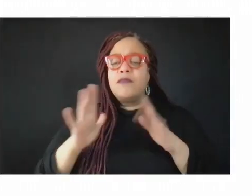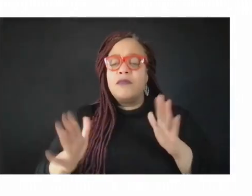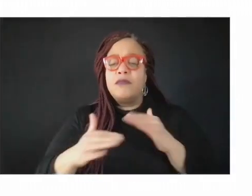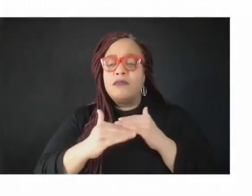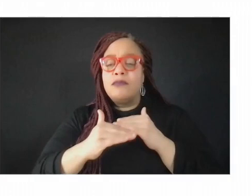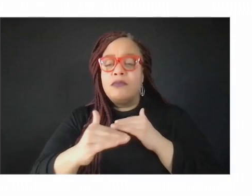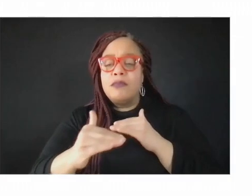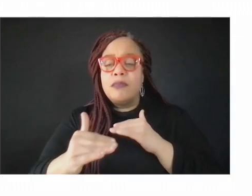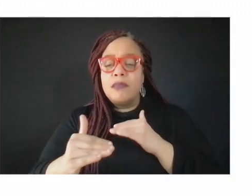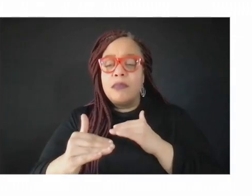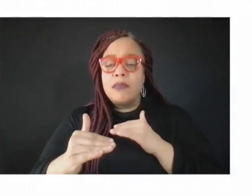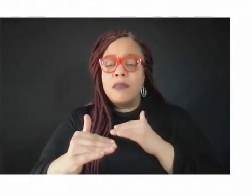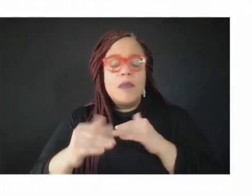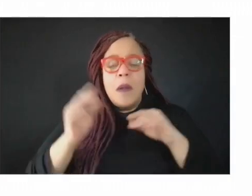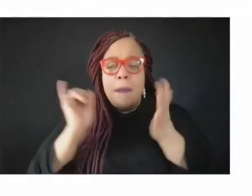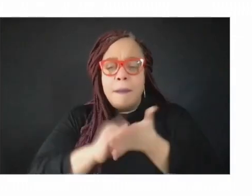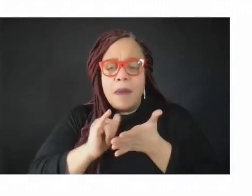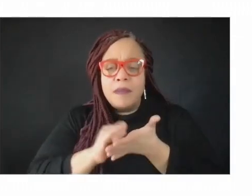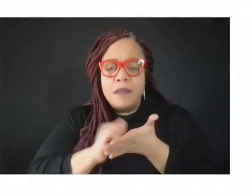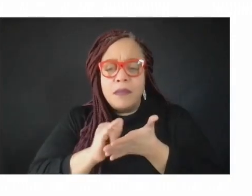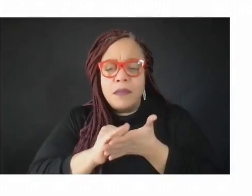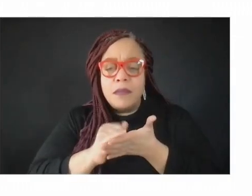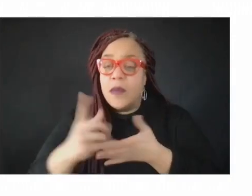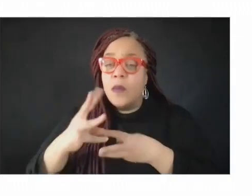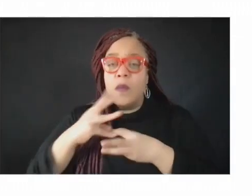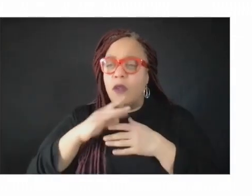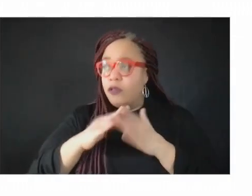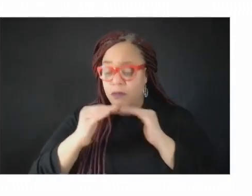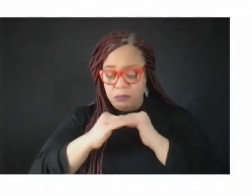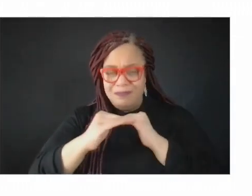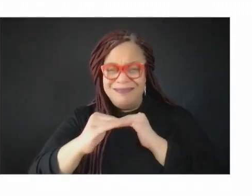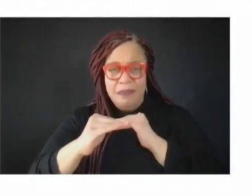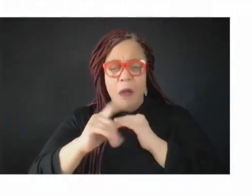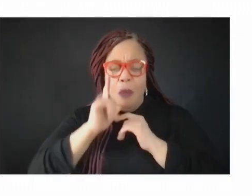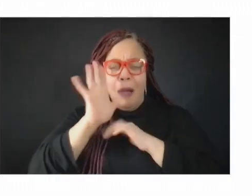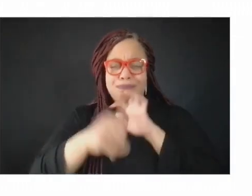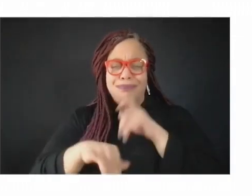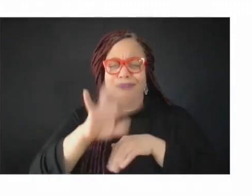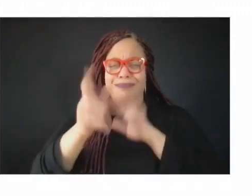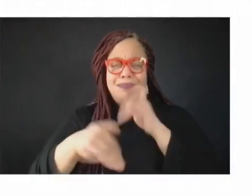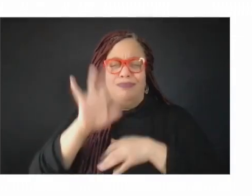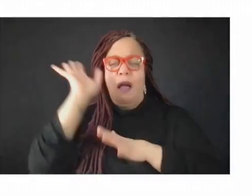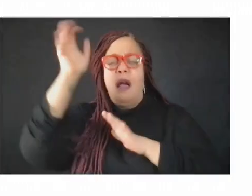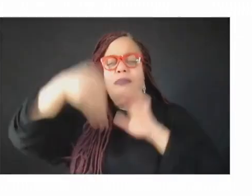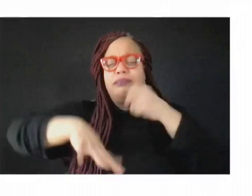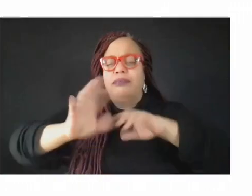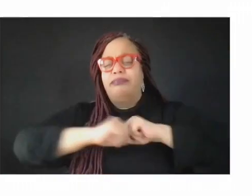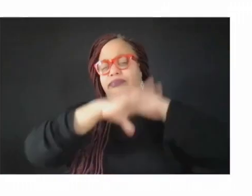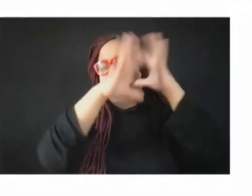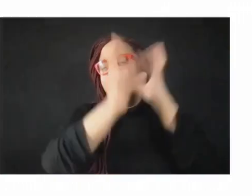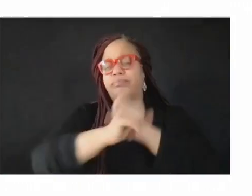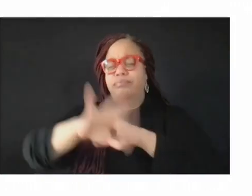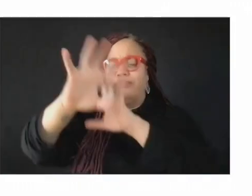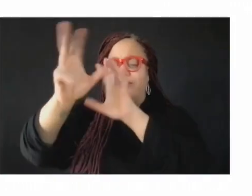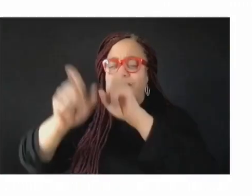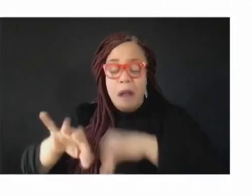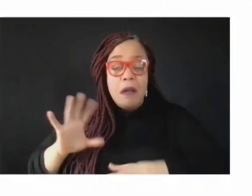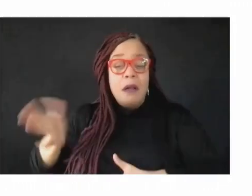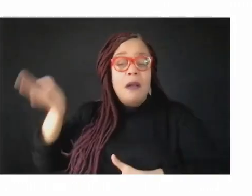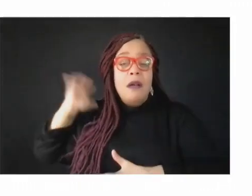face of this pandemic. We need agitation, and we have lessons from the past of how to do that.